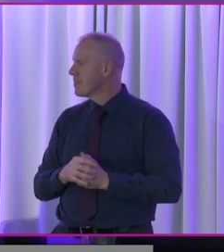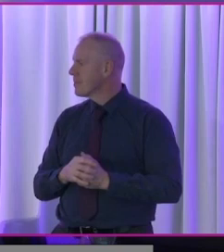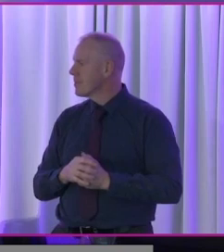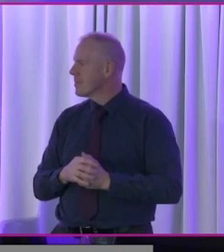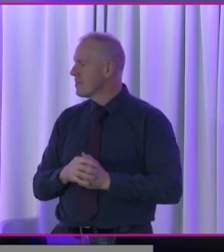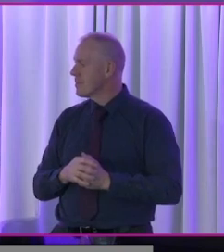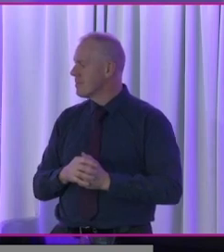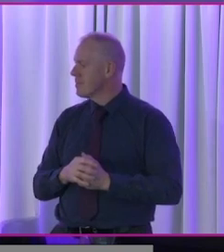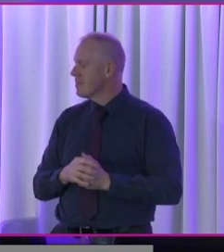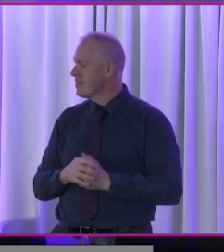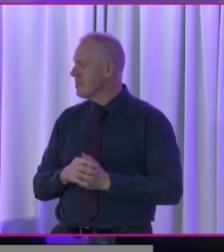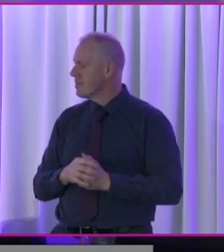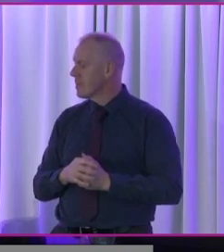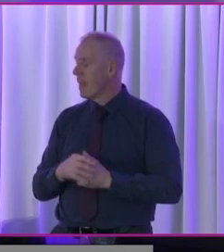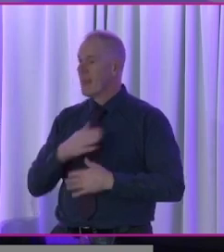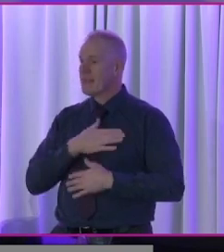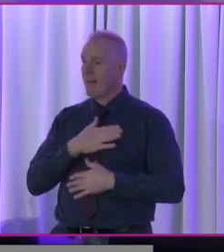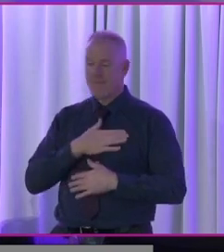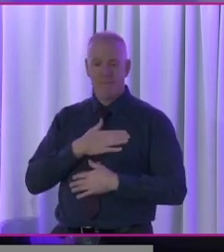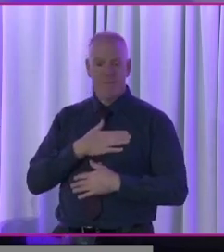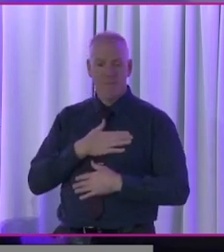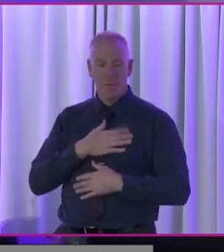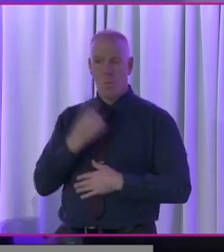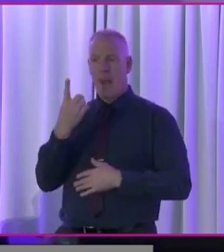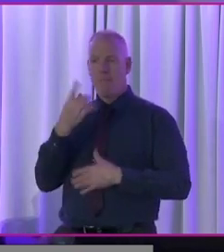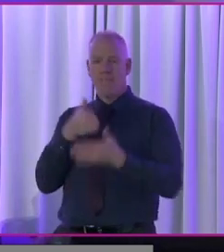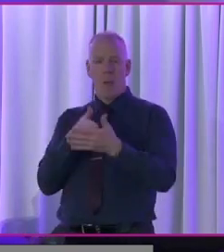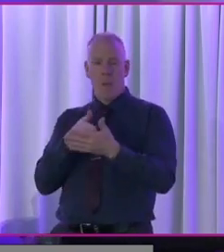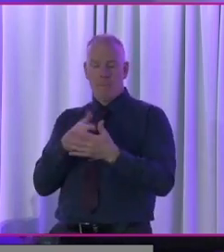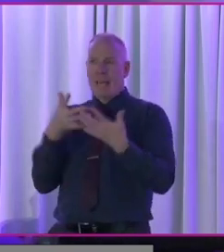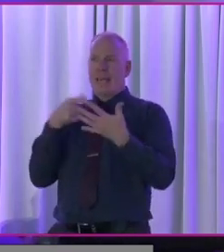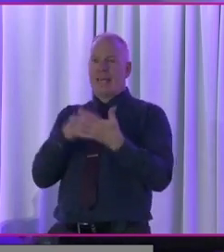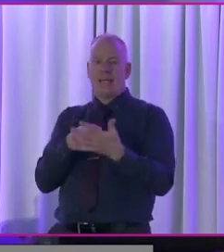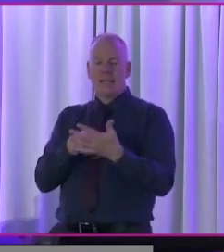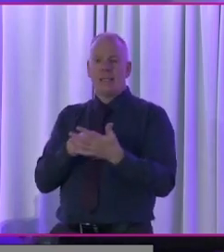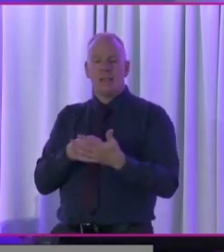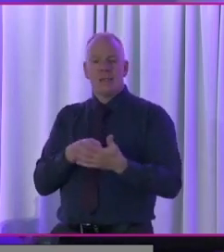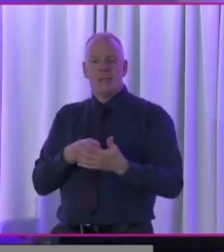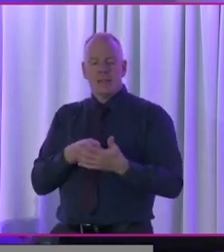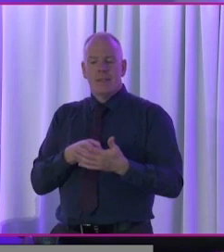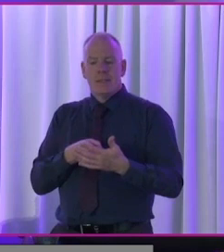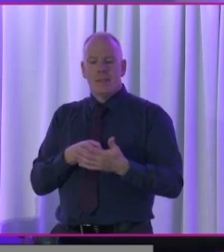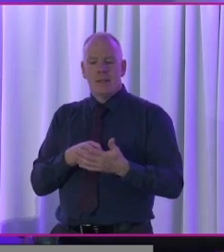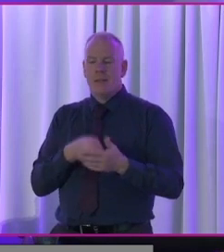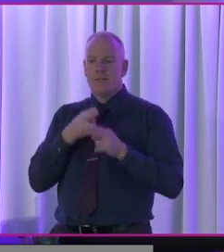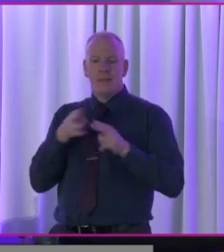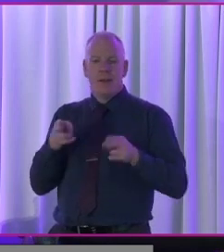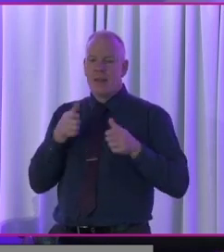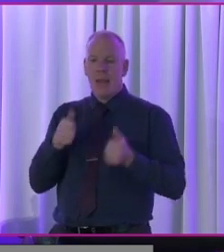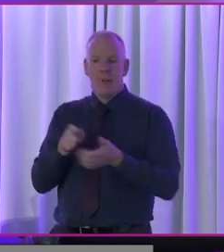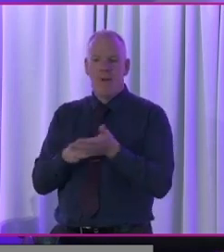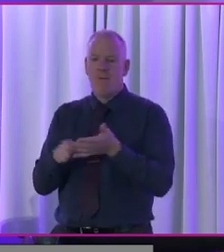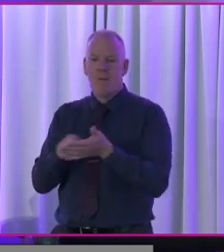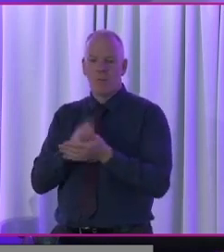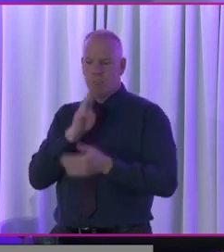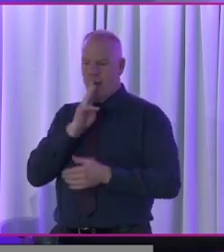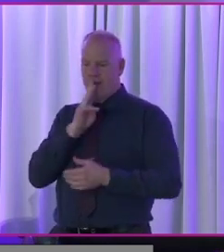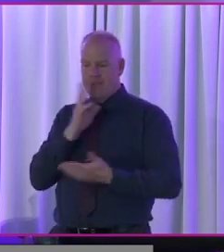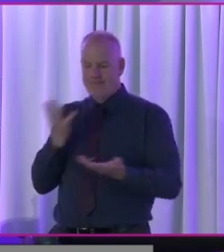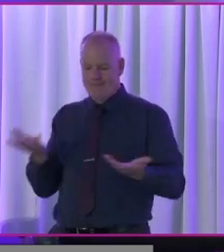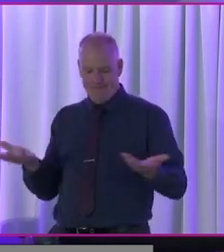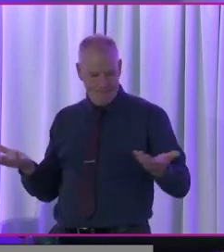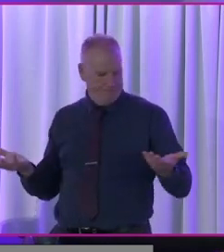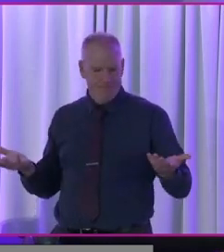and, uh, that, uh, from, for myself, one of the biggest barriers that I faced was actually, uh, not being able to vote in private.